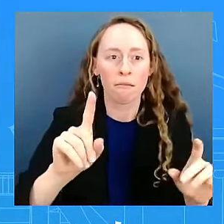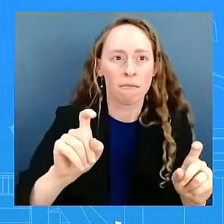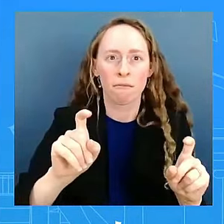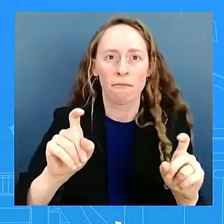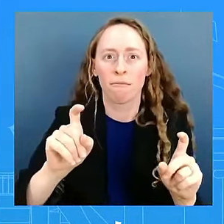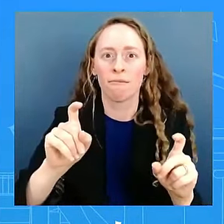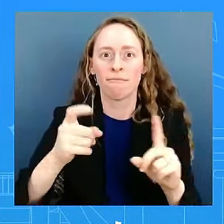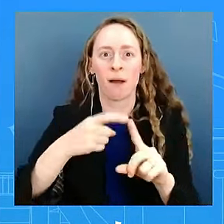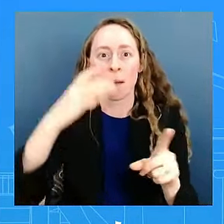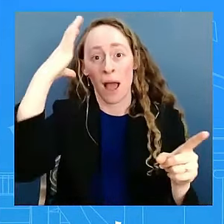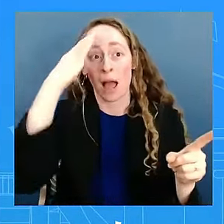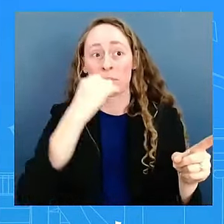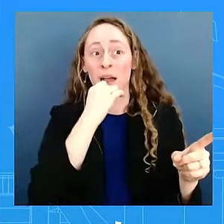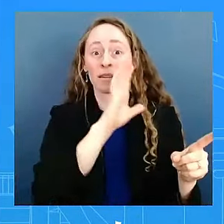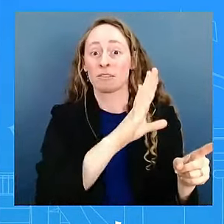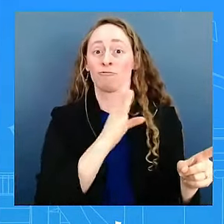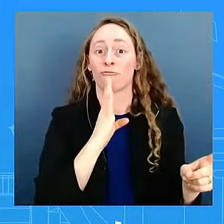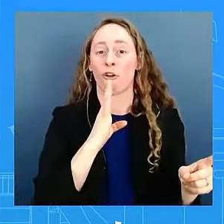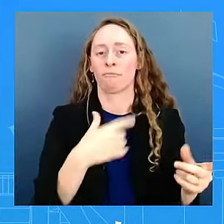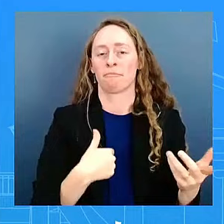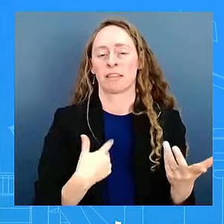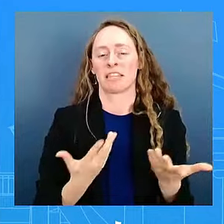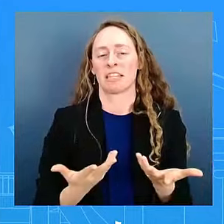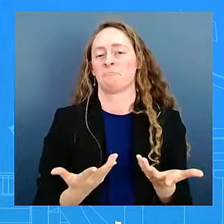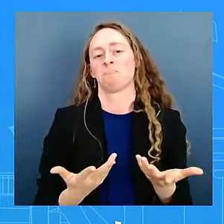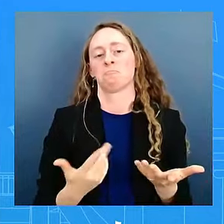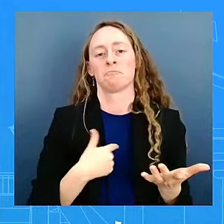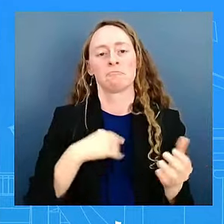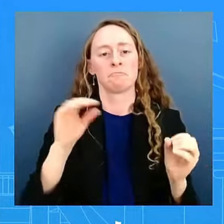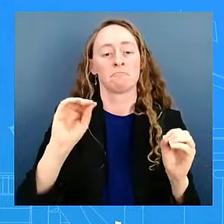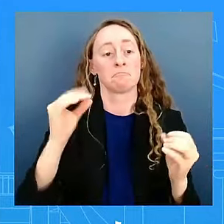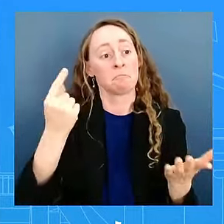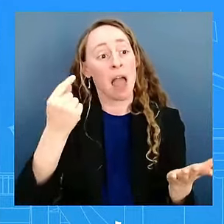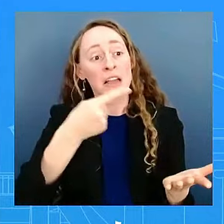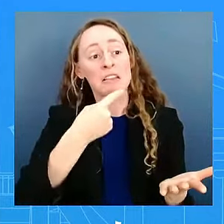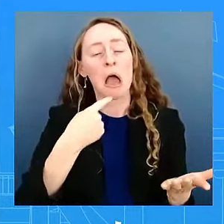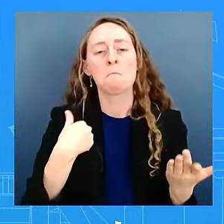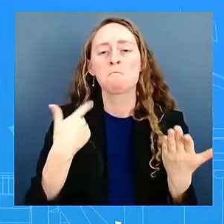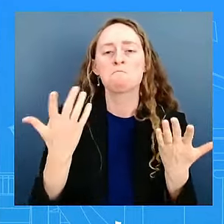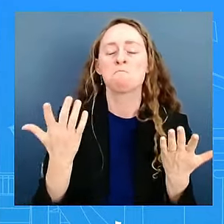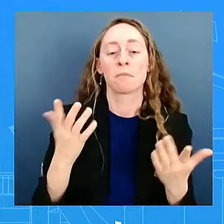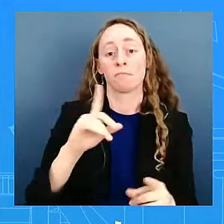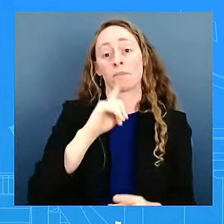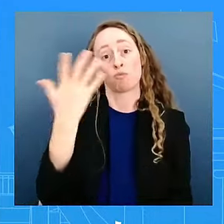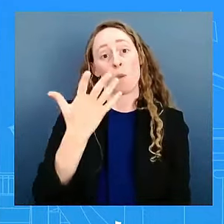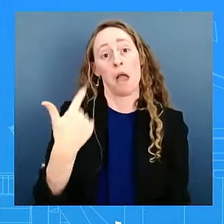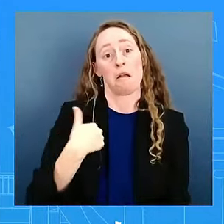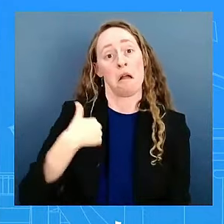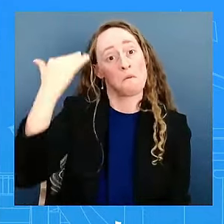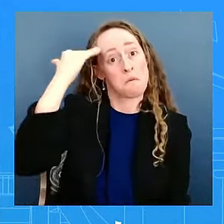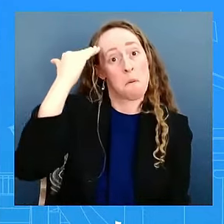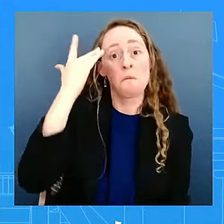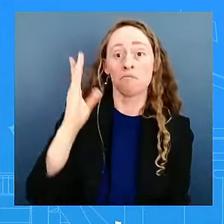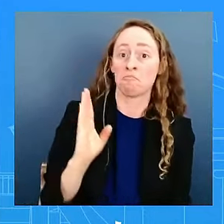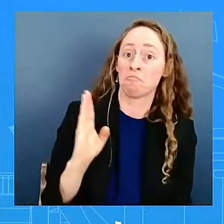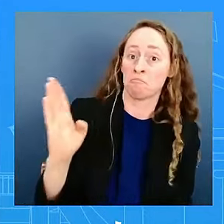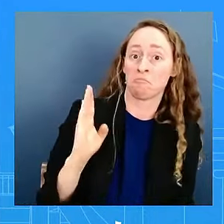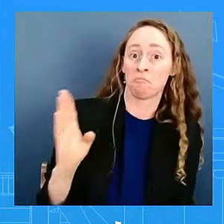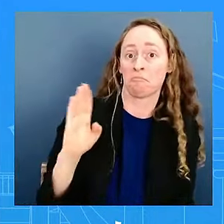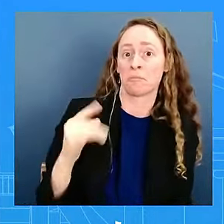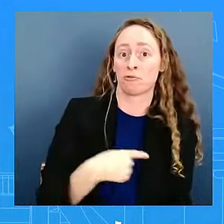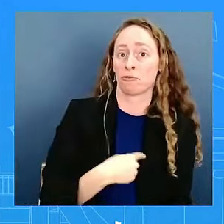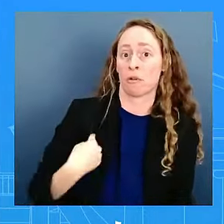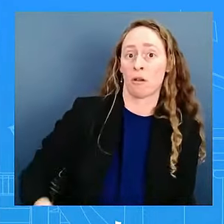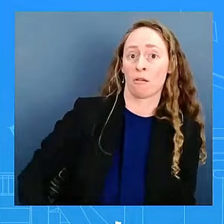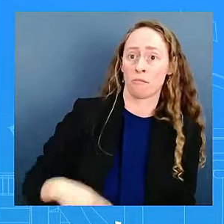China, we've said many times we would welcome any credible role by China or any other nation, whether they're in the